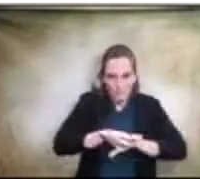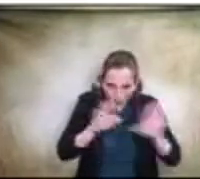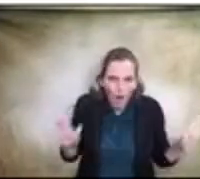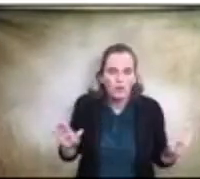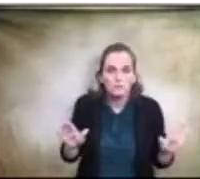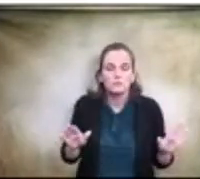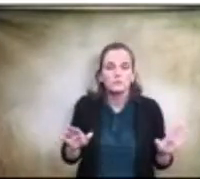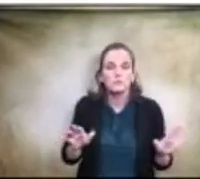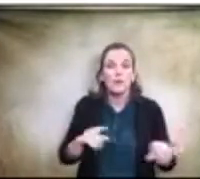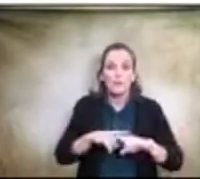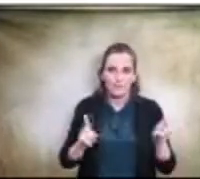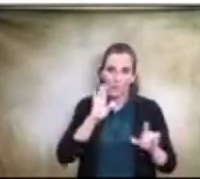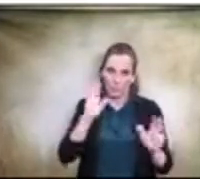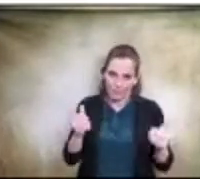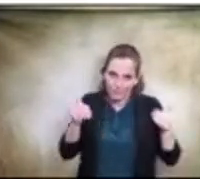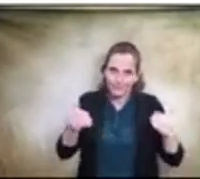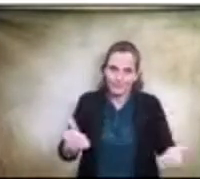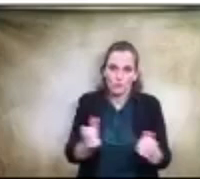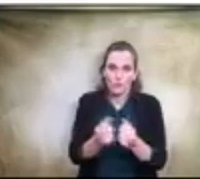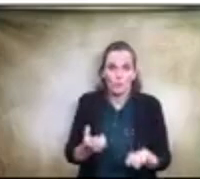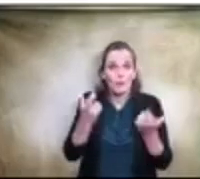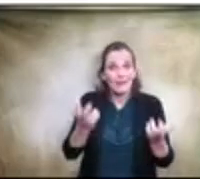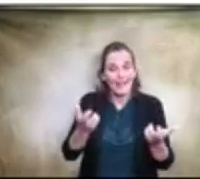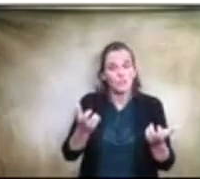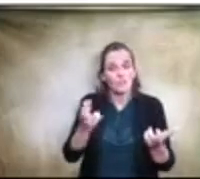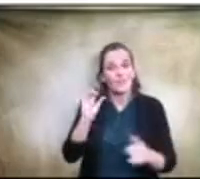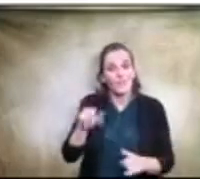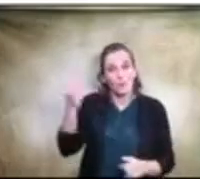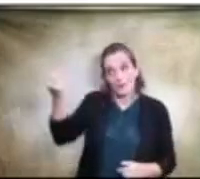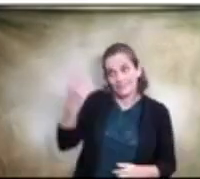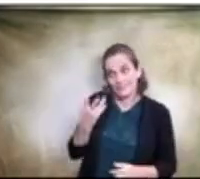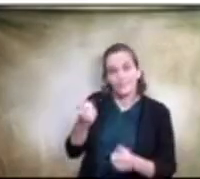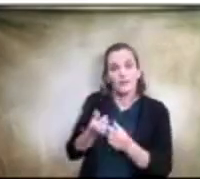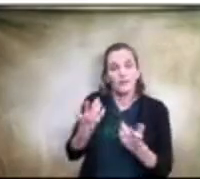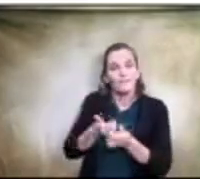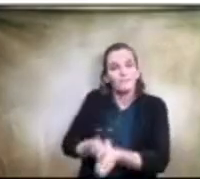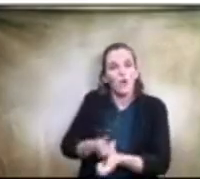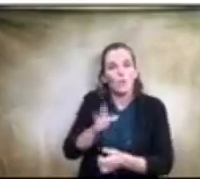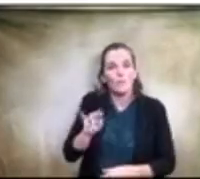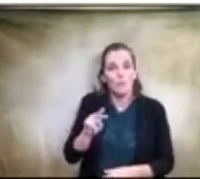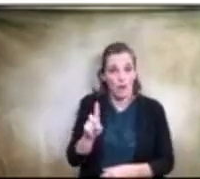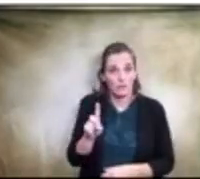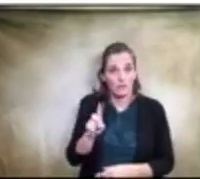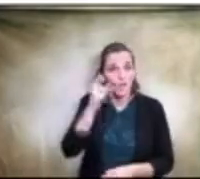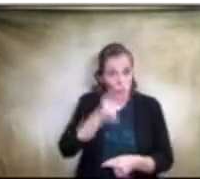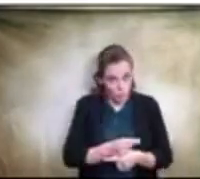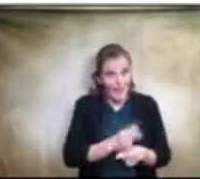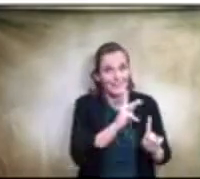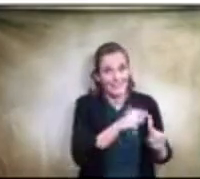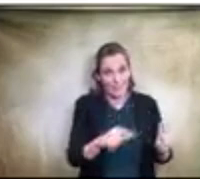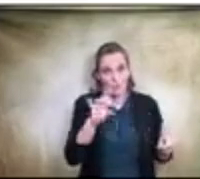going to move ahead. With the recommendations that were given to us by the bond and, and you're right, the K eight, we will go back and,